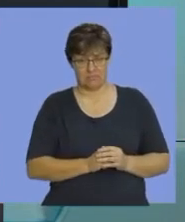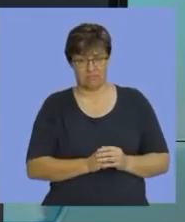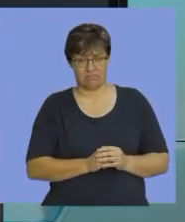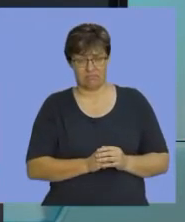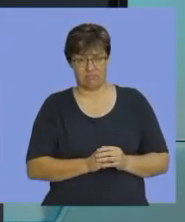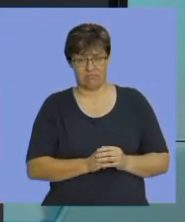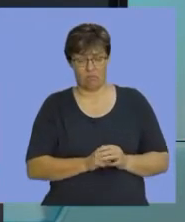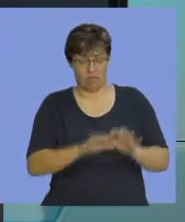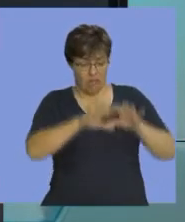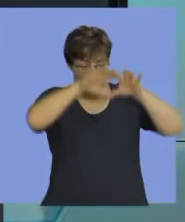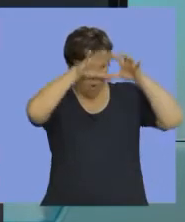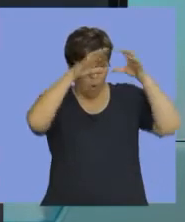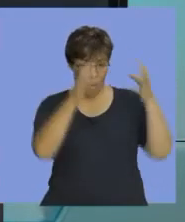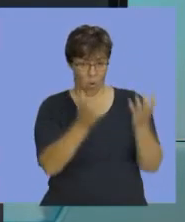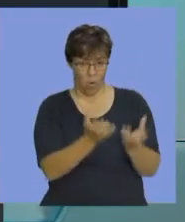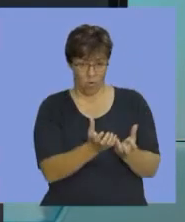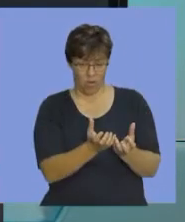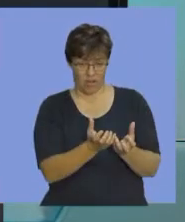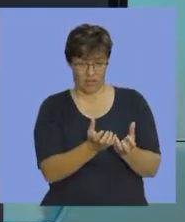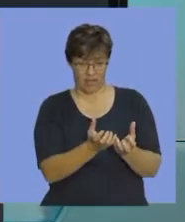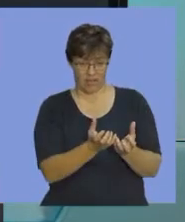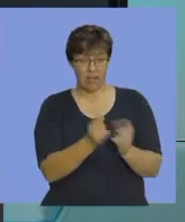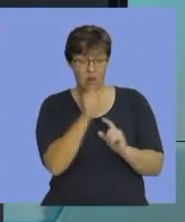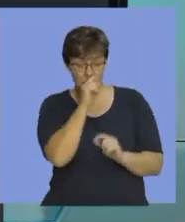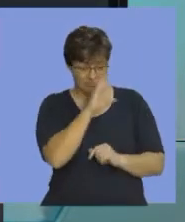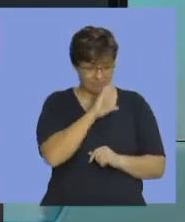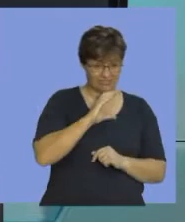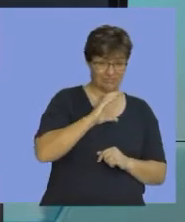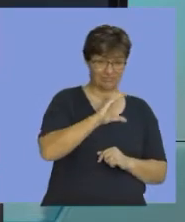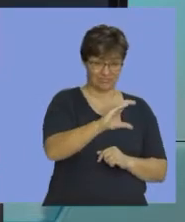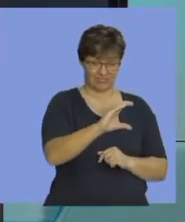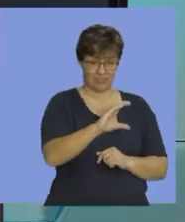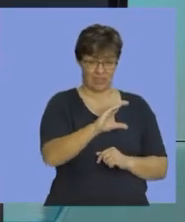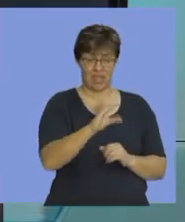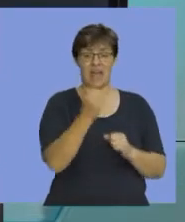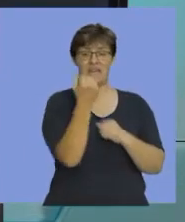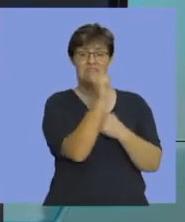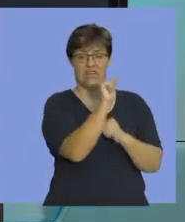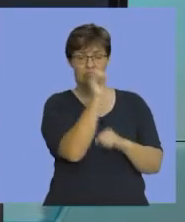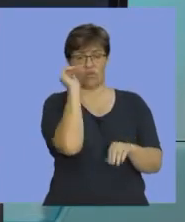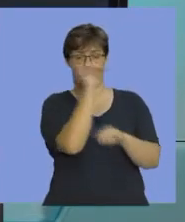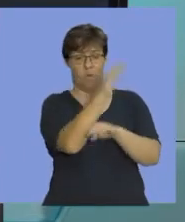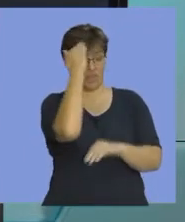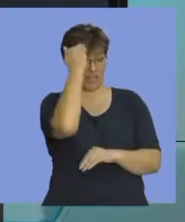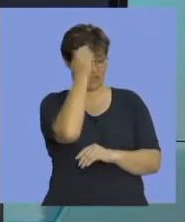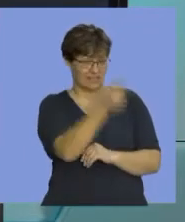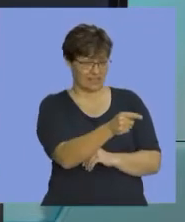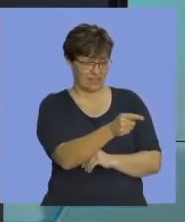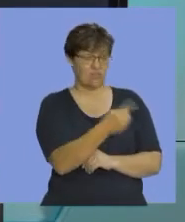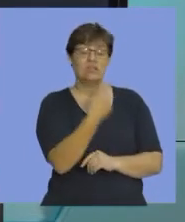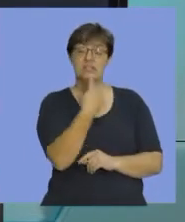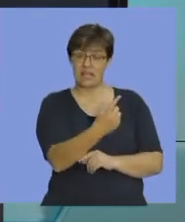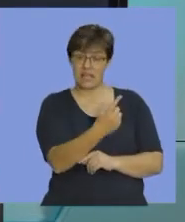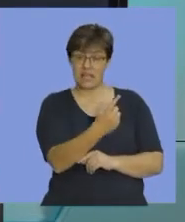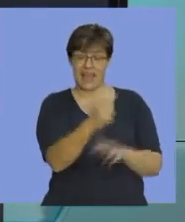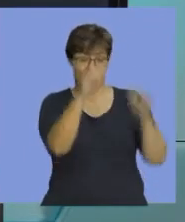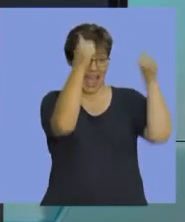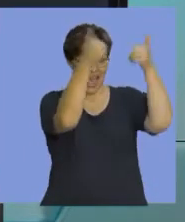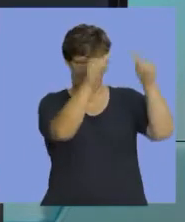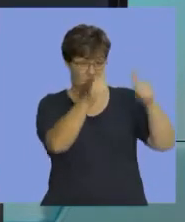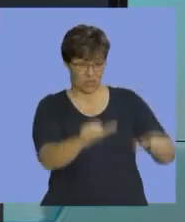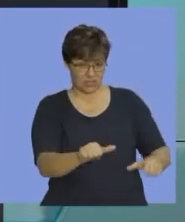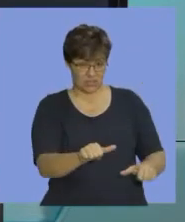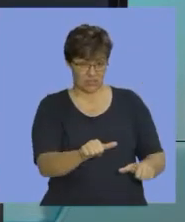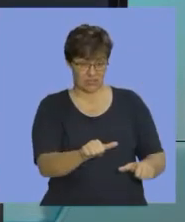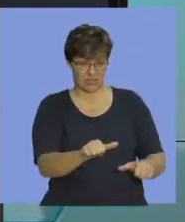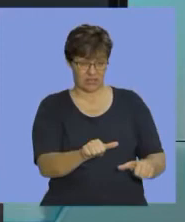umbrella, we're looking at the broad category of factory overheads. We say all the accounts that fall